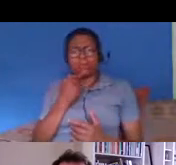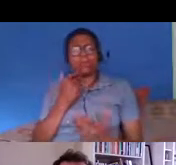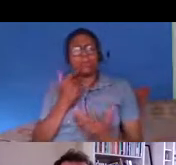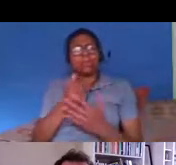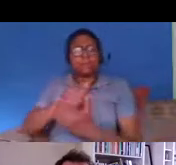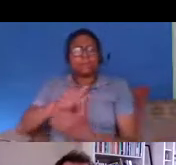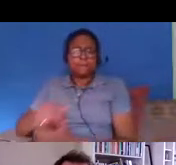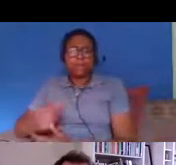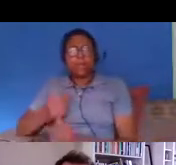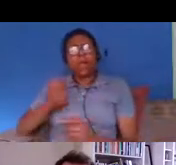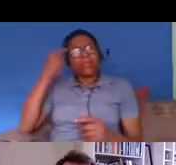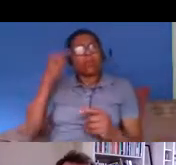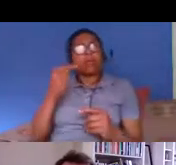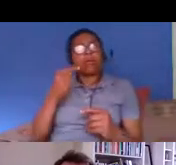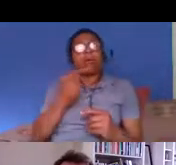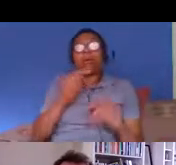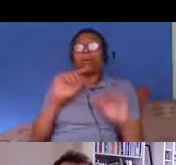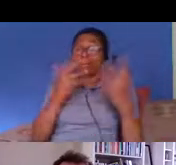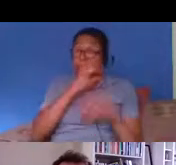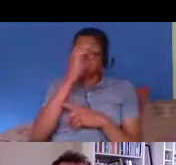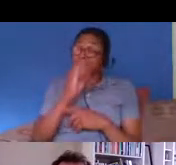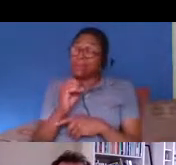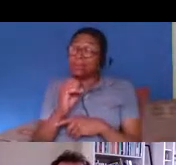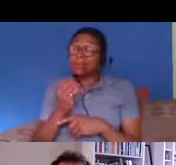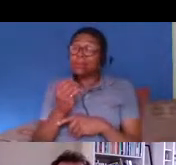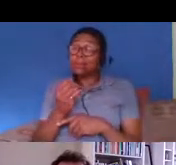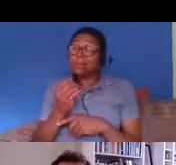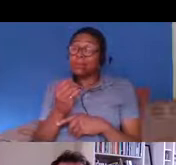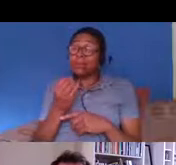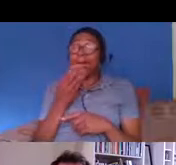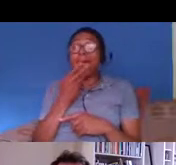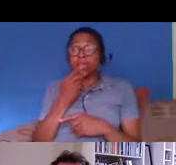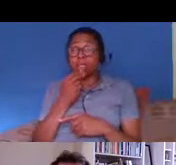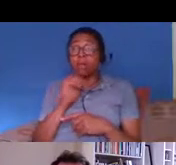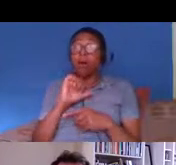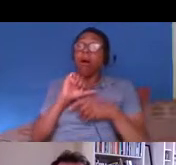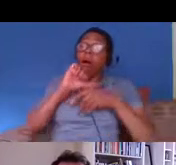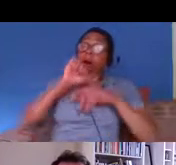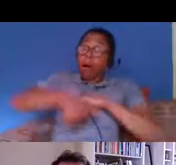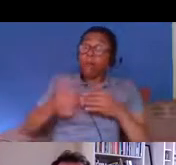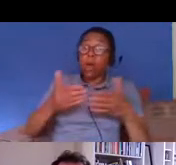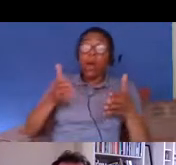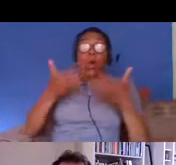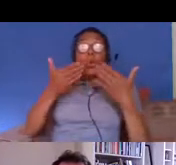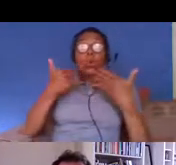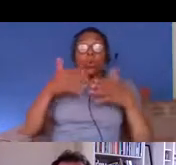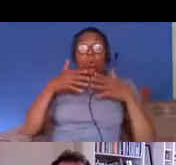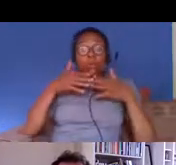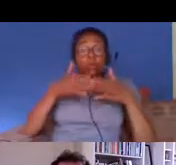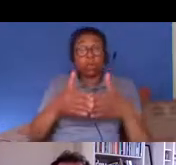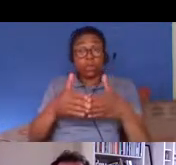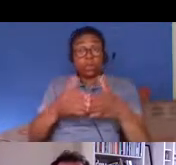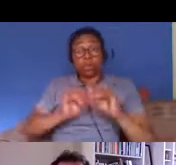showed um that was suspended after the windrush scandal broke only shortly after it had been introduced but you know it absolutely